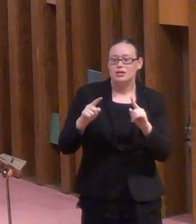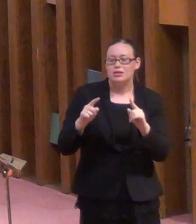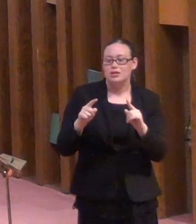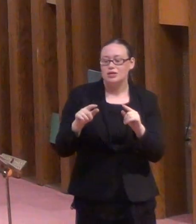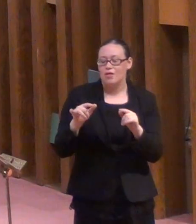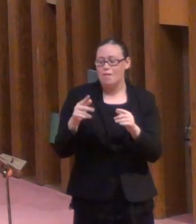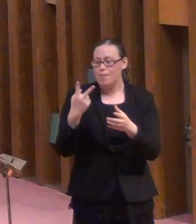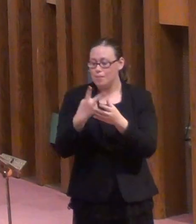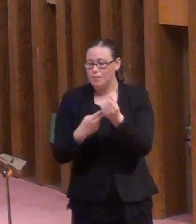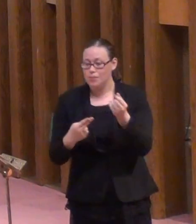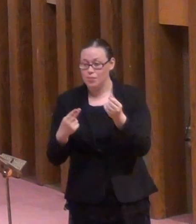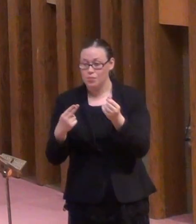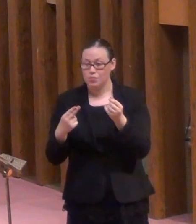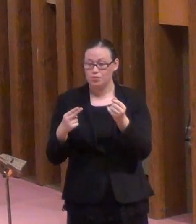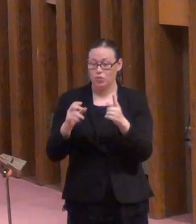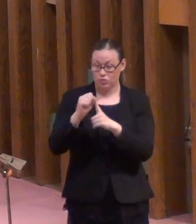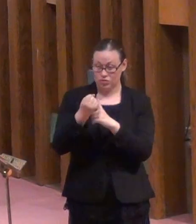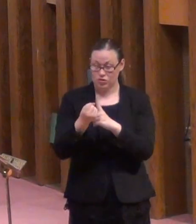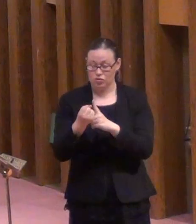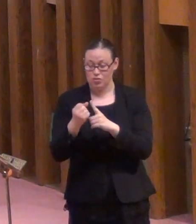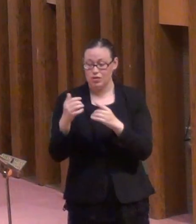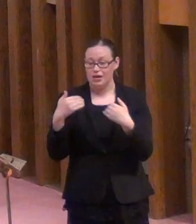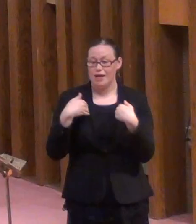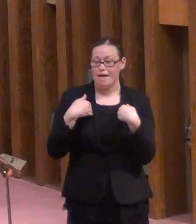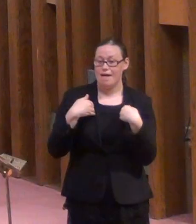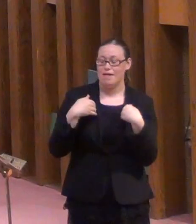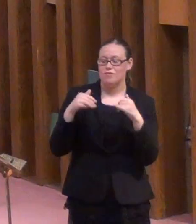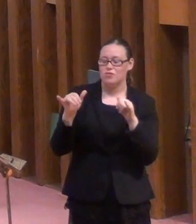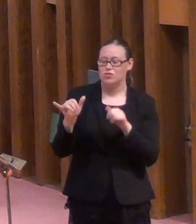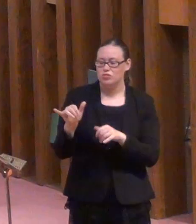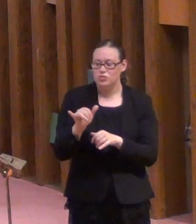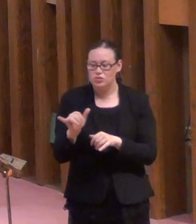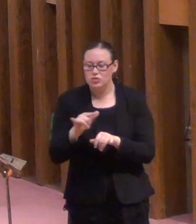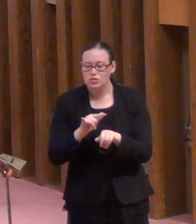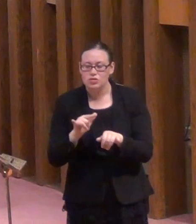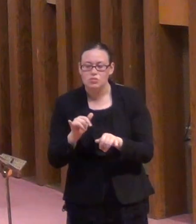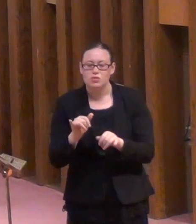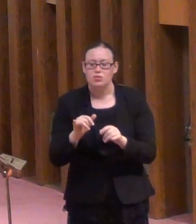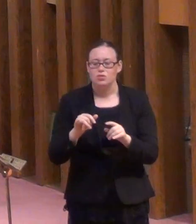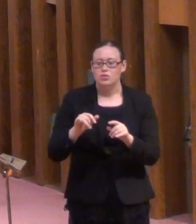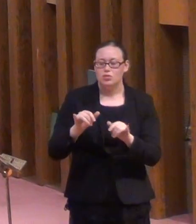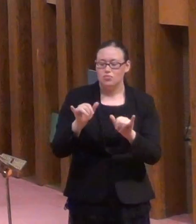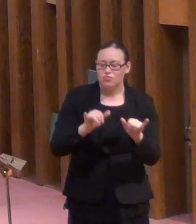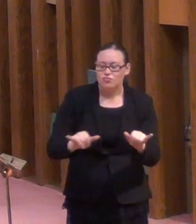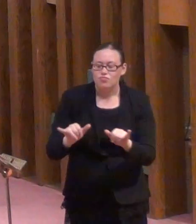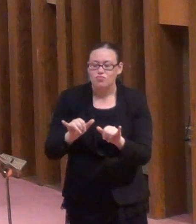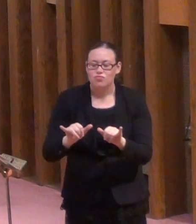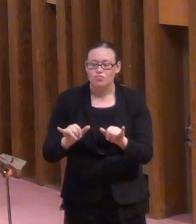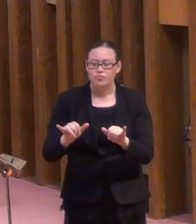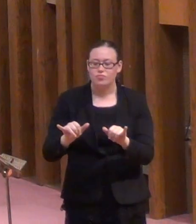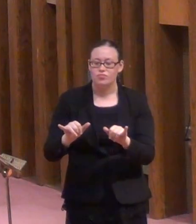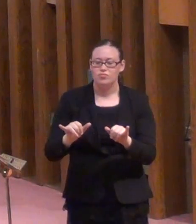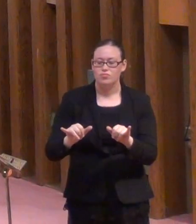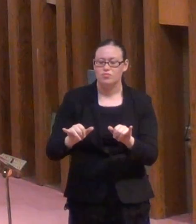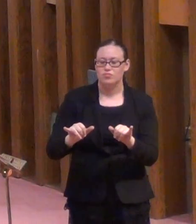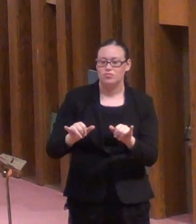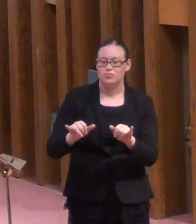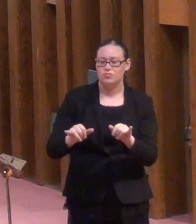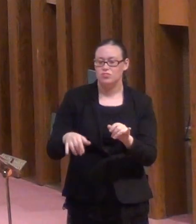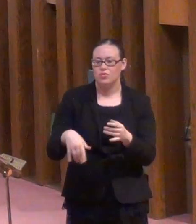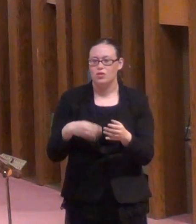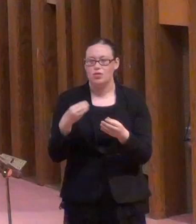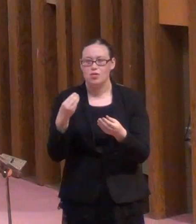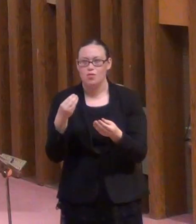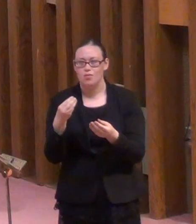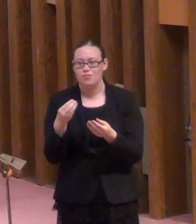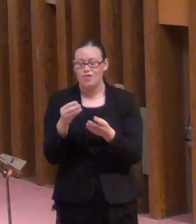500 denarii, which would be the equivalent of 16 months' wage for an average